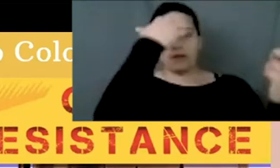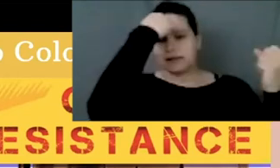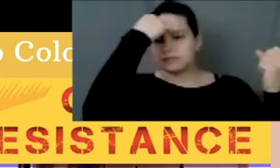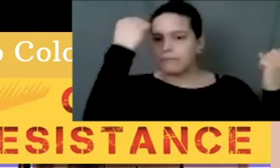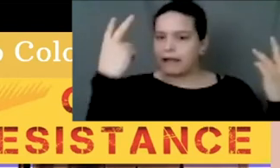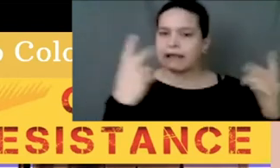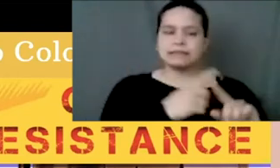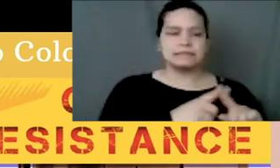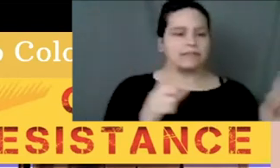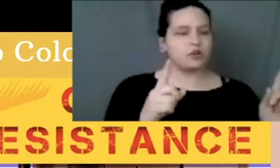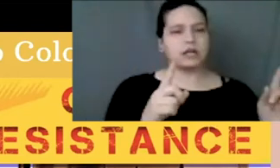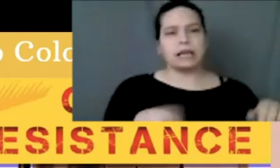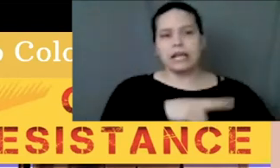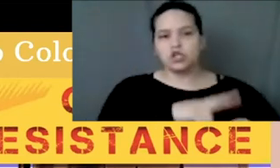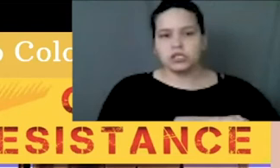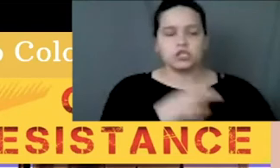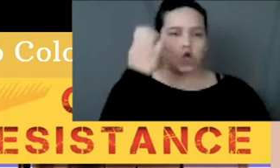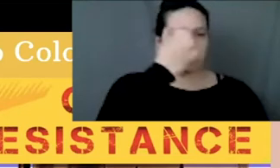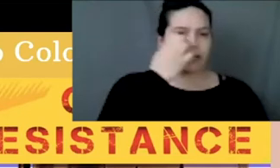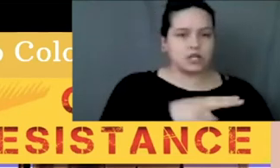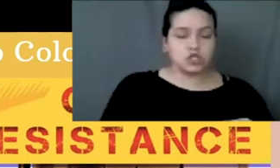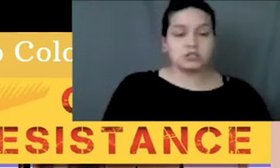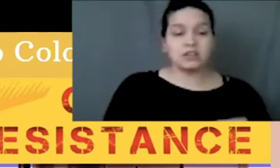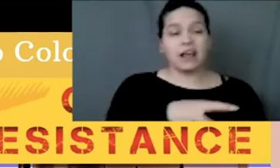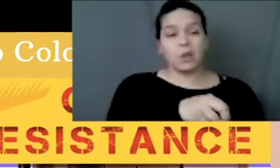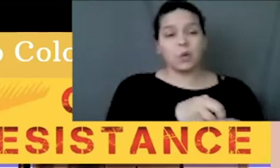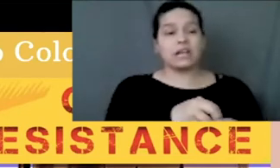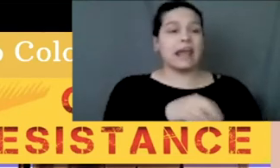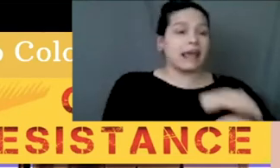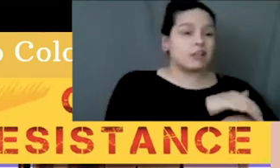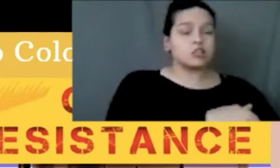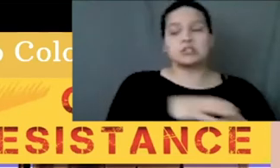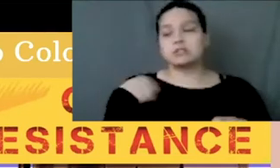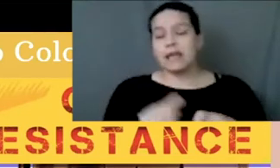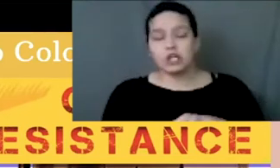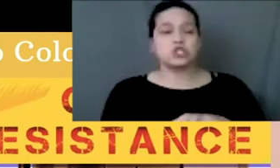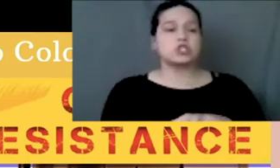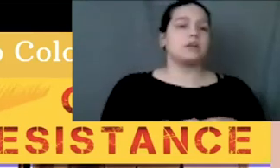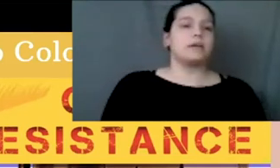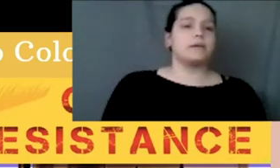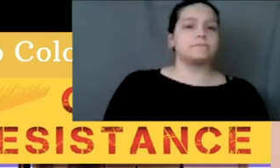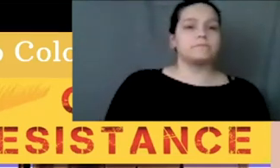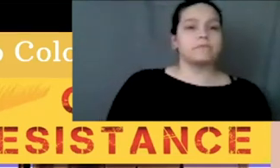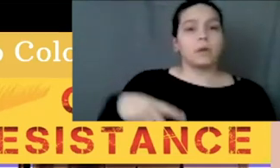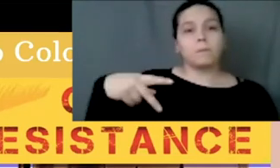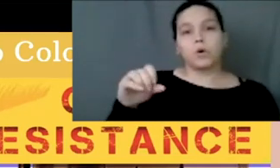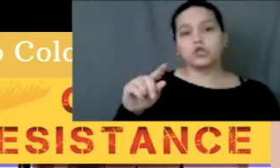This included the English, the Spanish, Portuguese, French, Dutch, and Swedish.